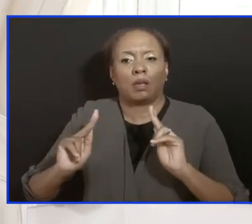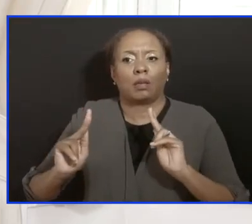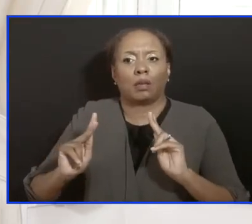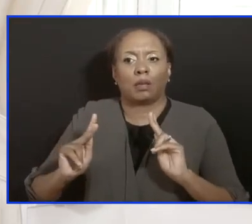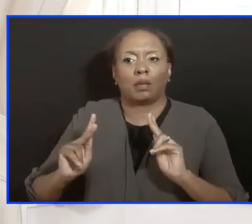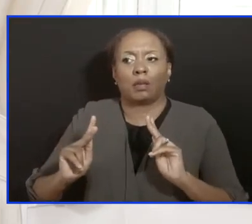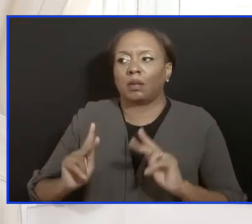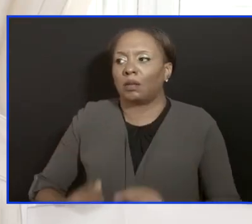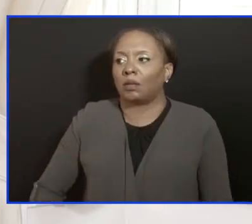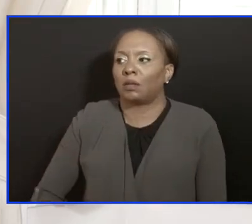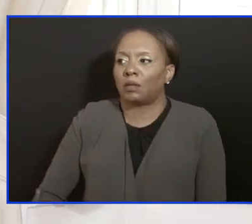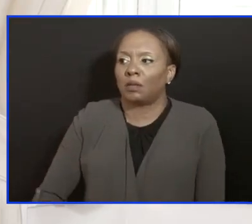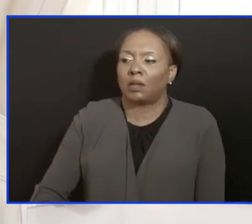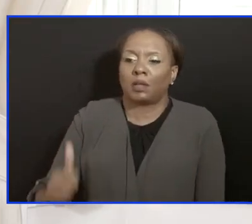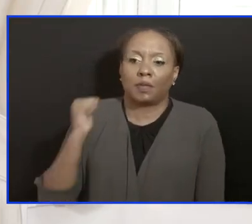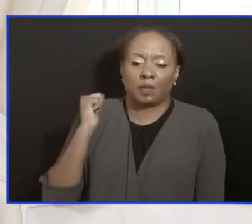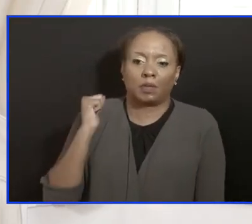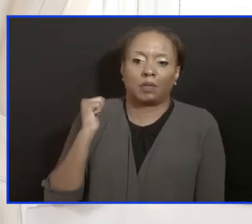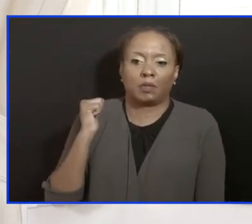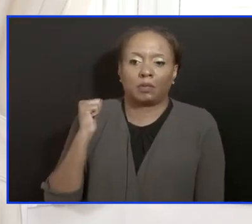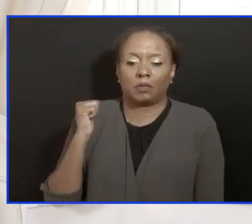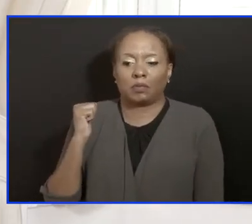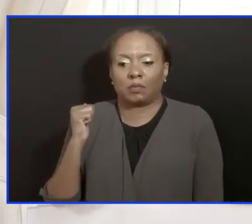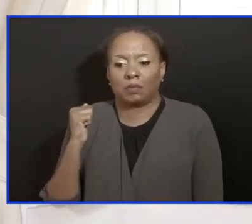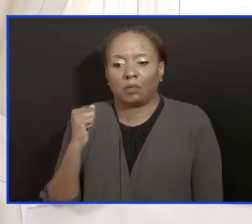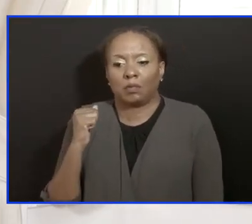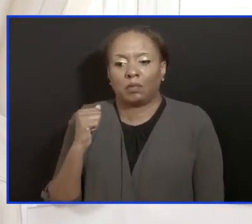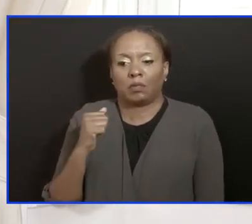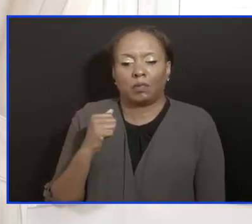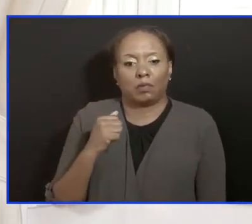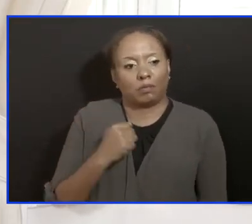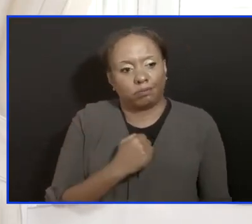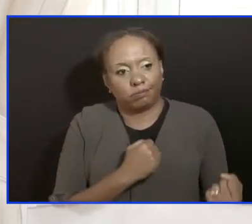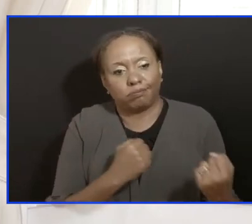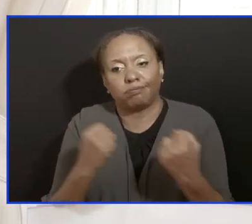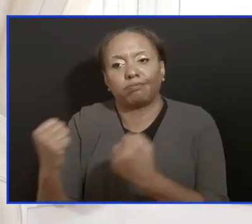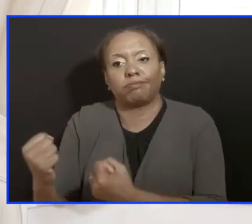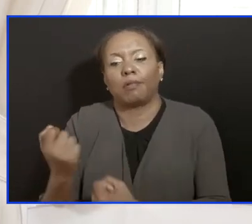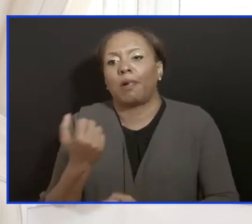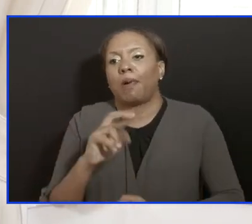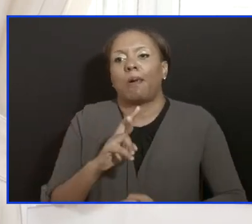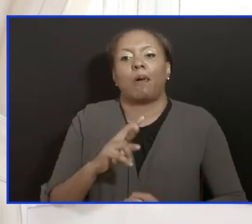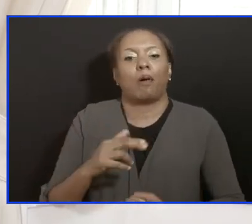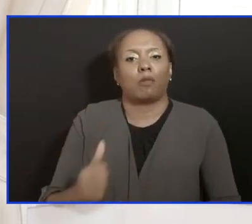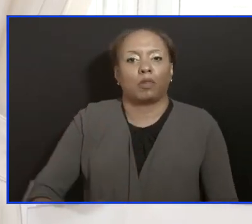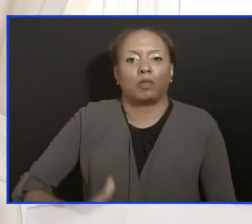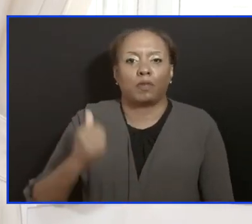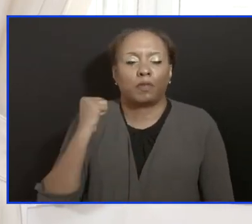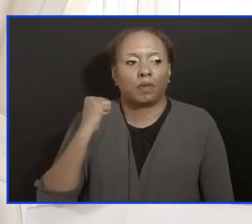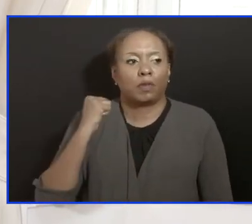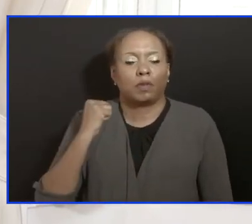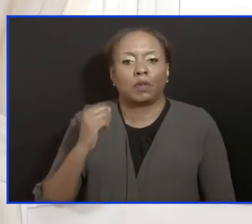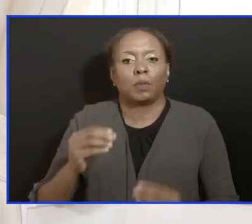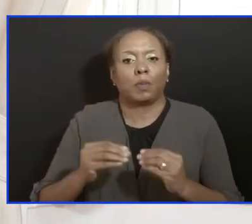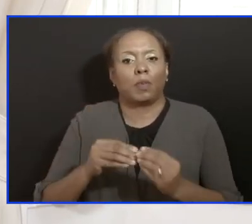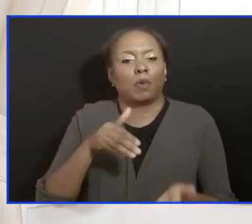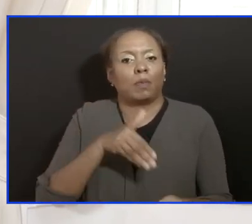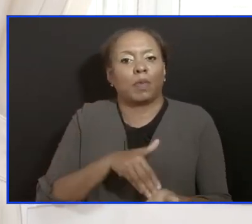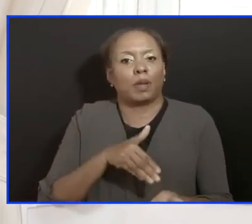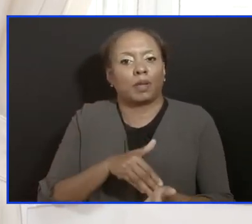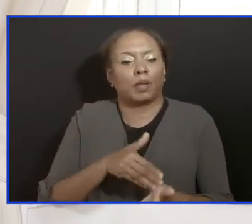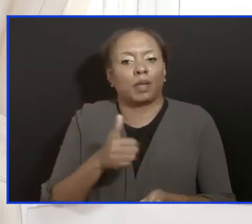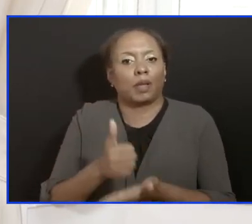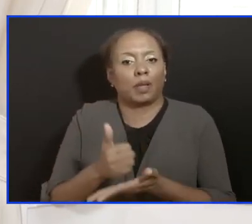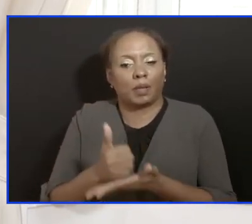transportation and escalation of medical care. And I want to appeal to all Barbadians,